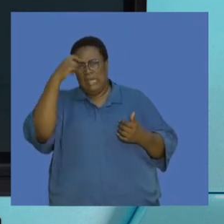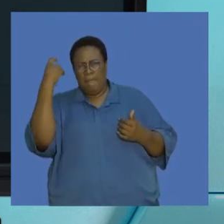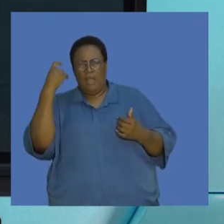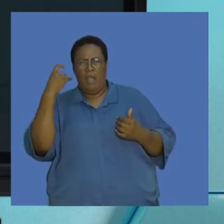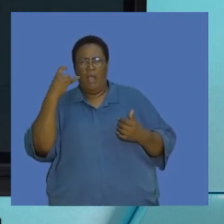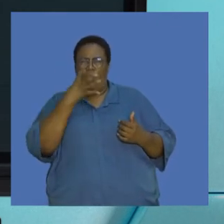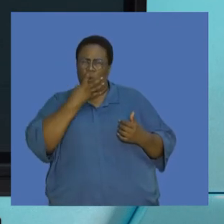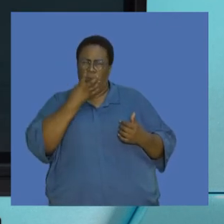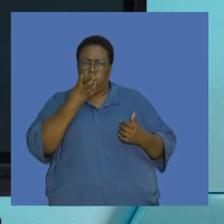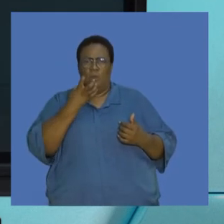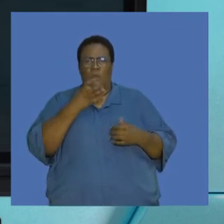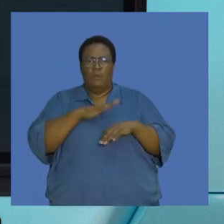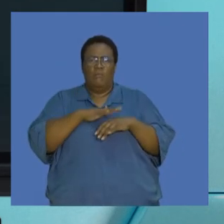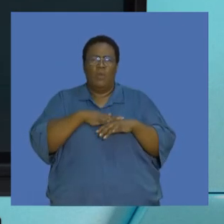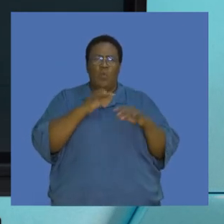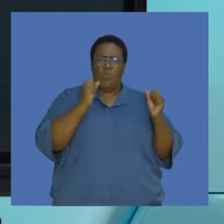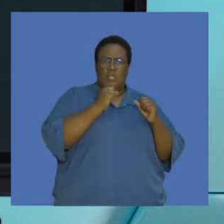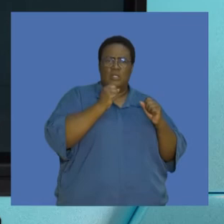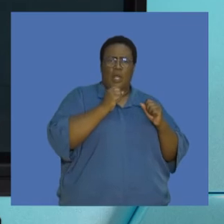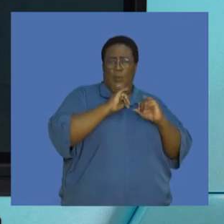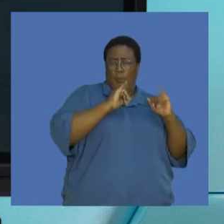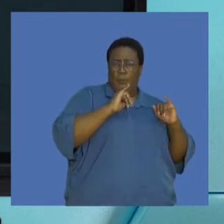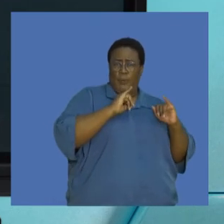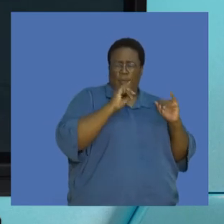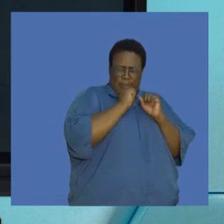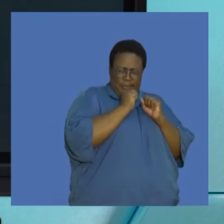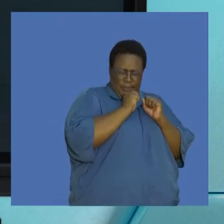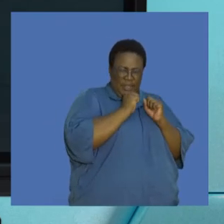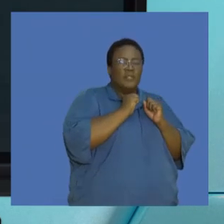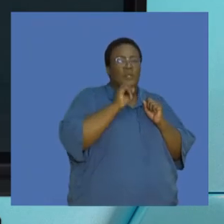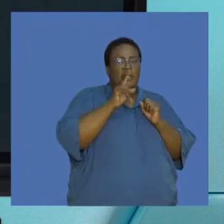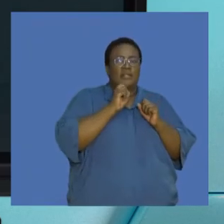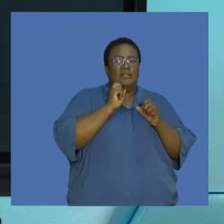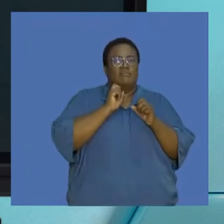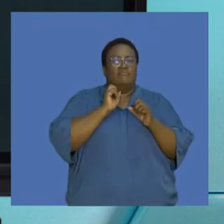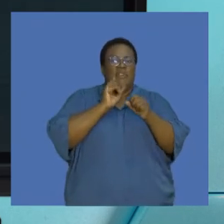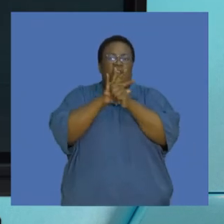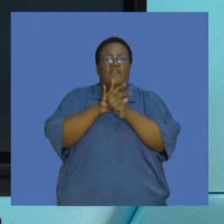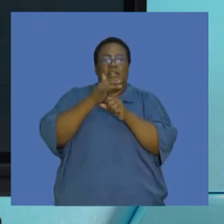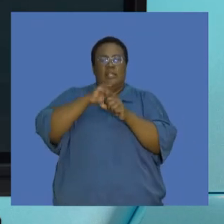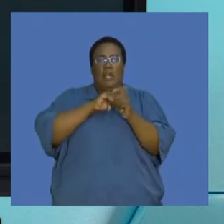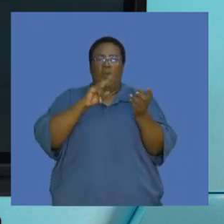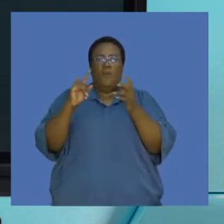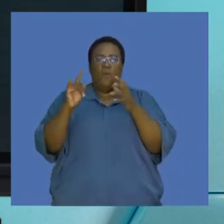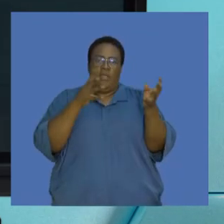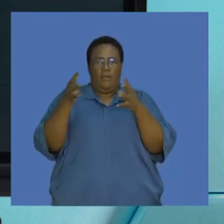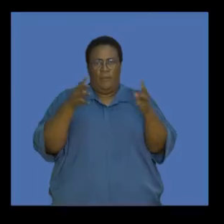it's made our winters cooler and you find that that has had a significant impact on our weather patterns.